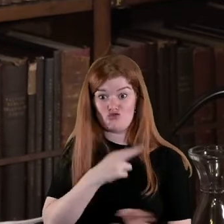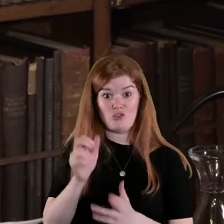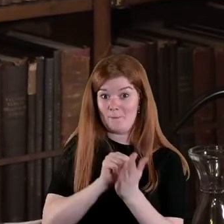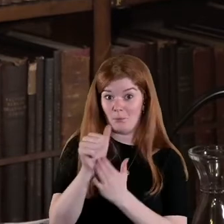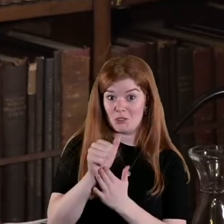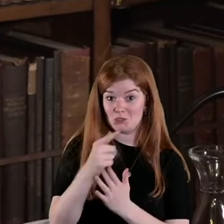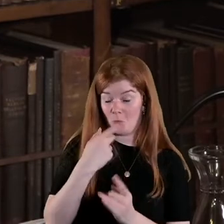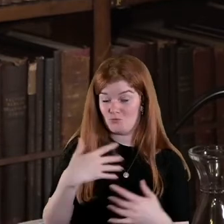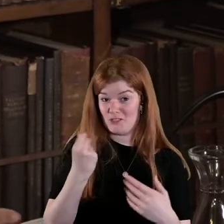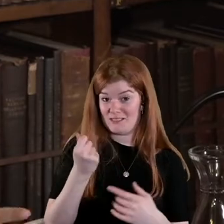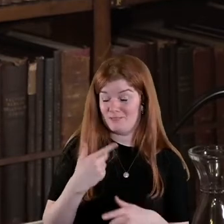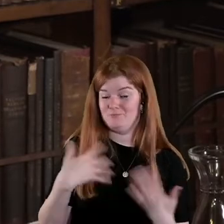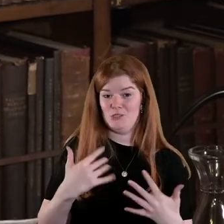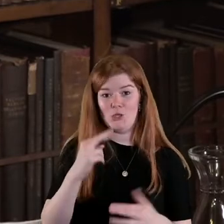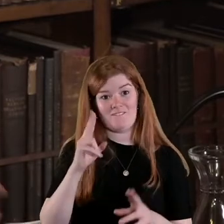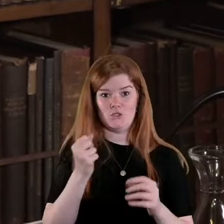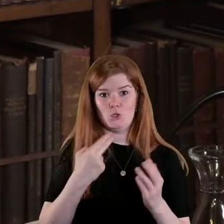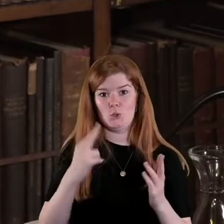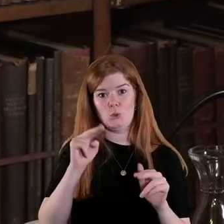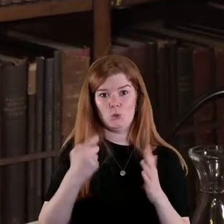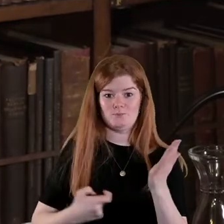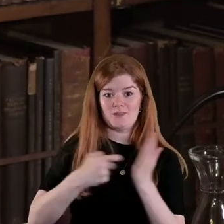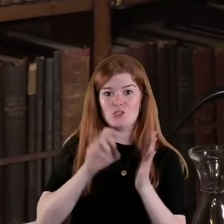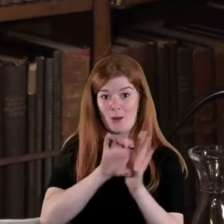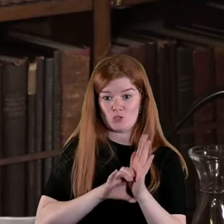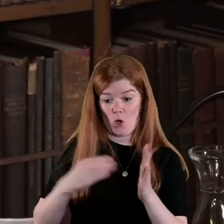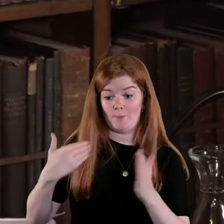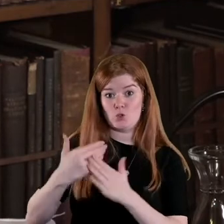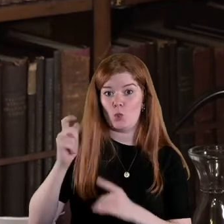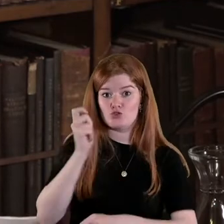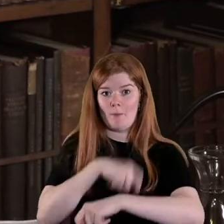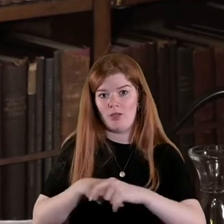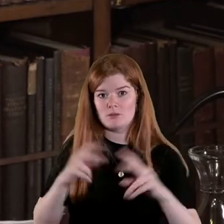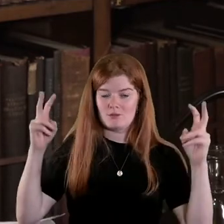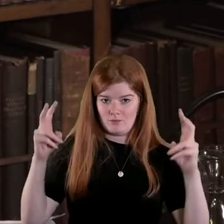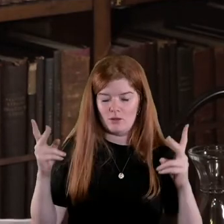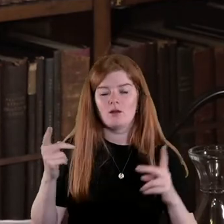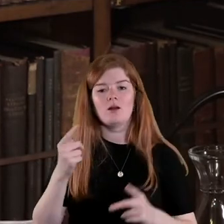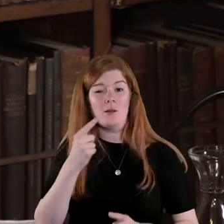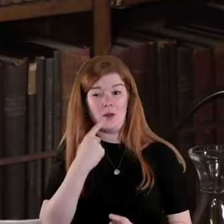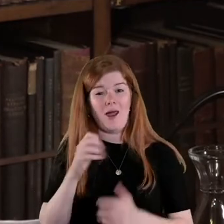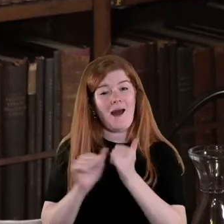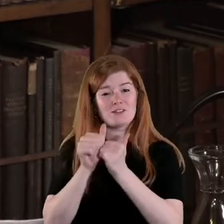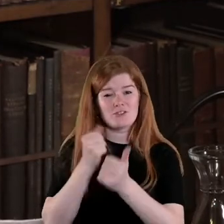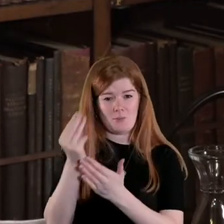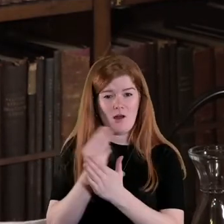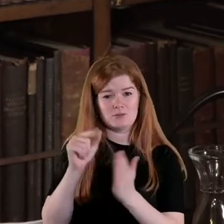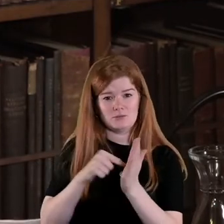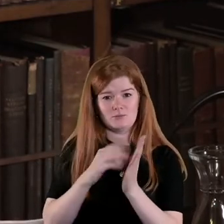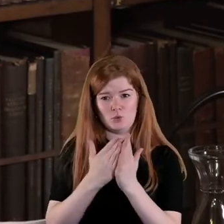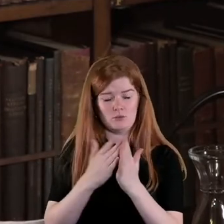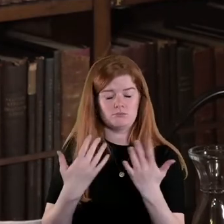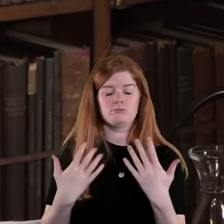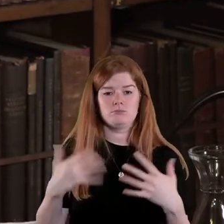wonderful with a new chapter bringing us right up to the troubles but the activism part really